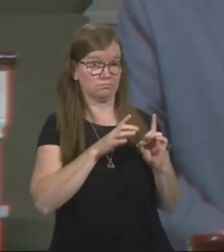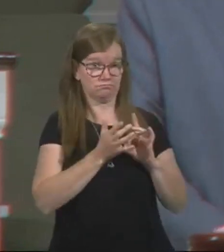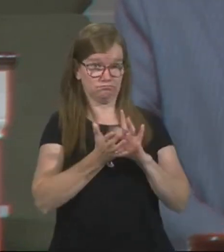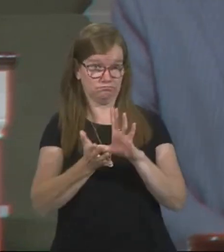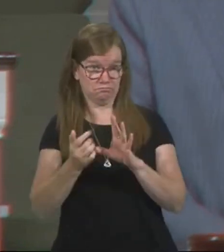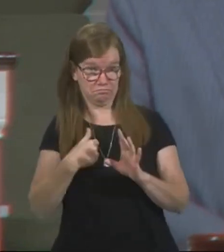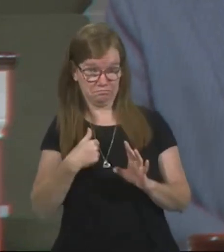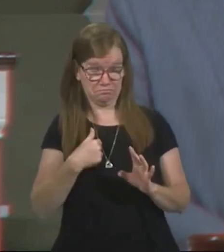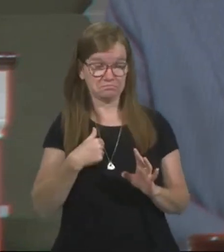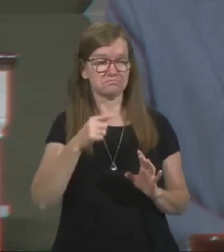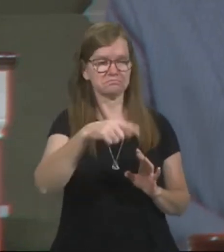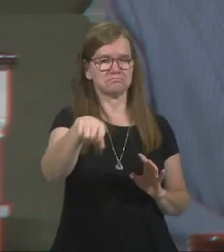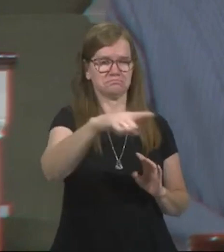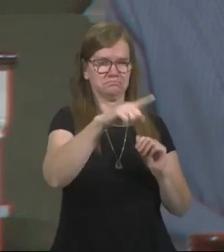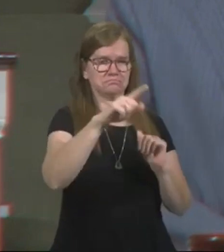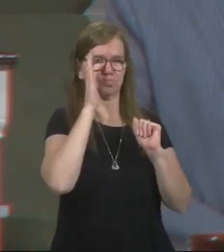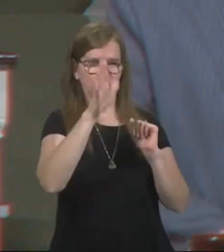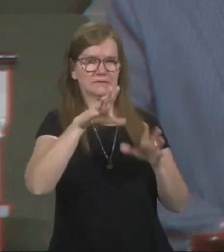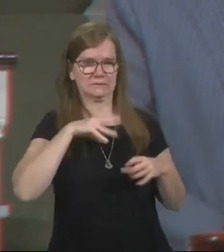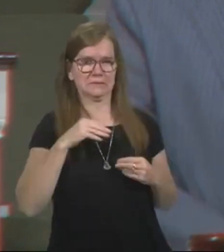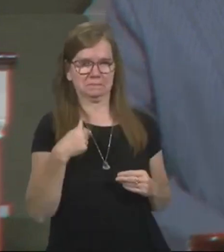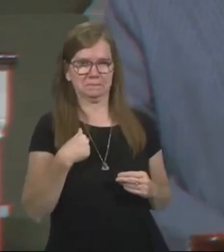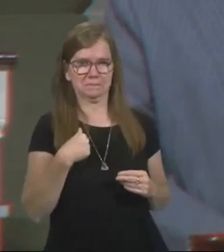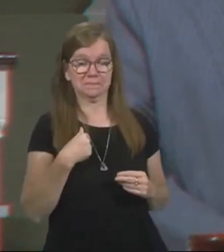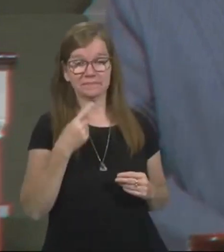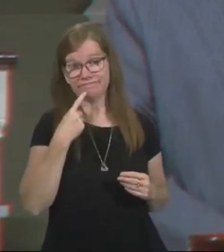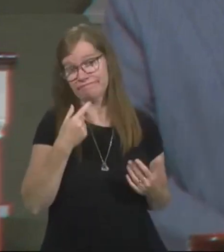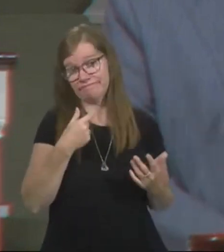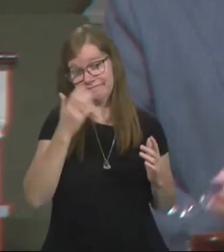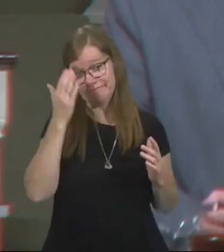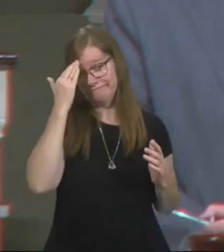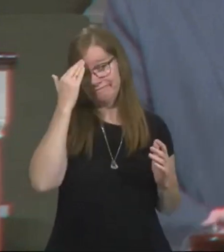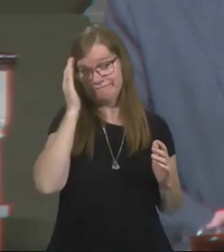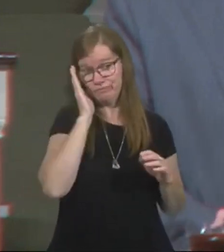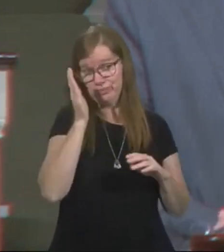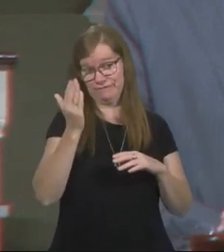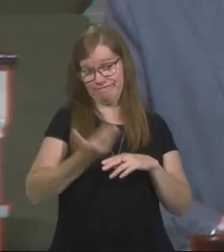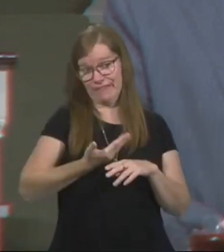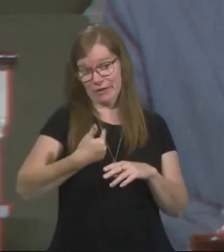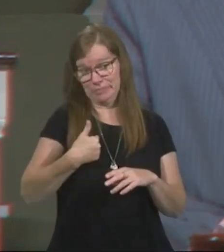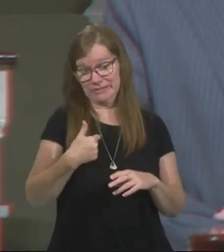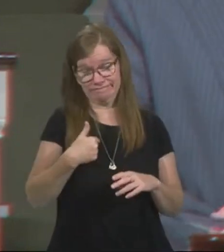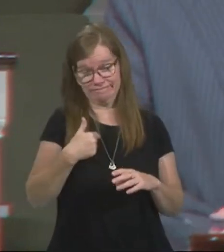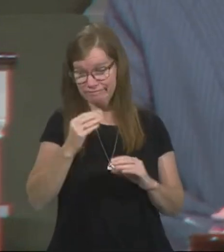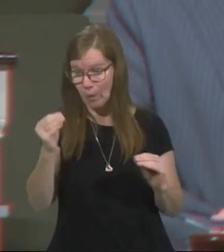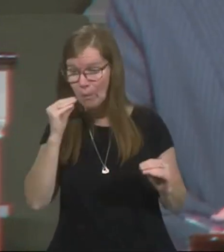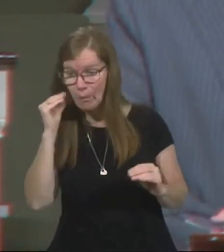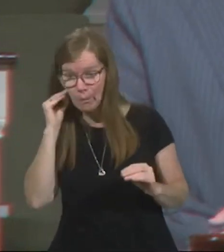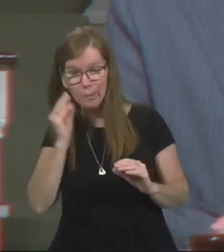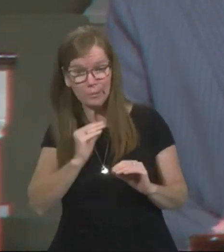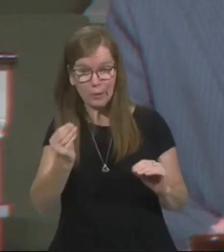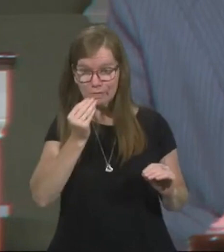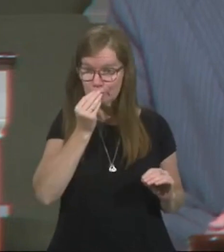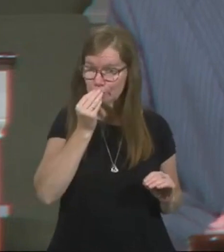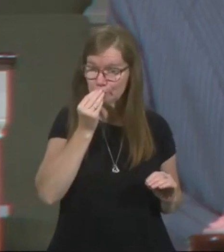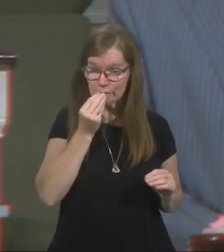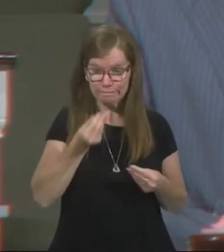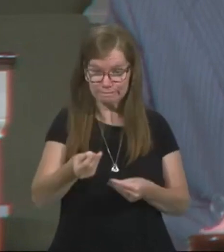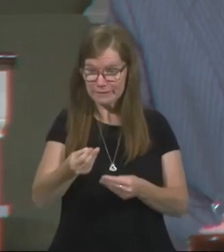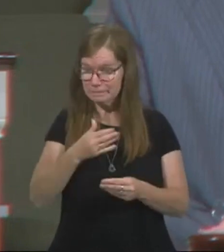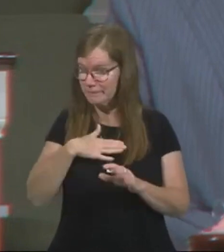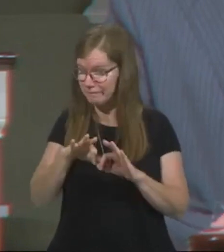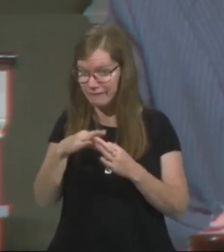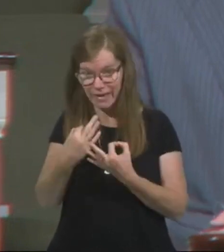receive me in their houses. He said, I'm going to get fired, and I won't have a place to live, and I won't have any food to feed my